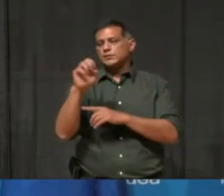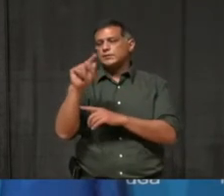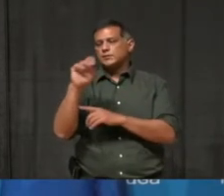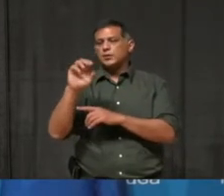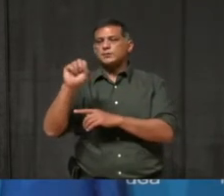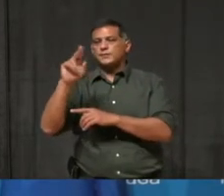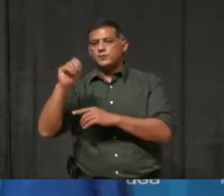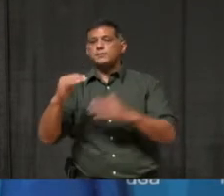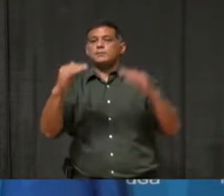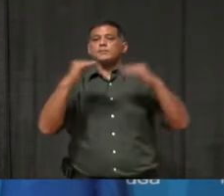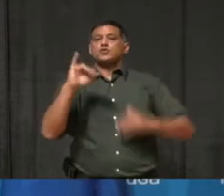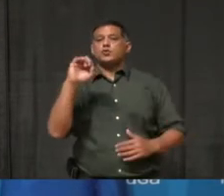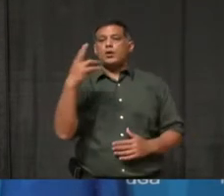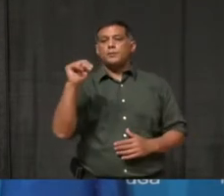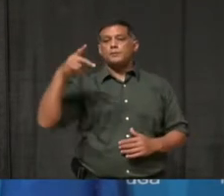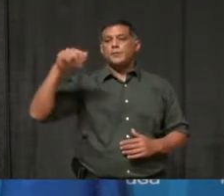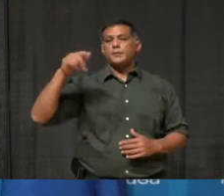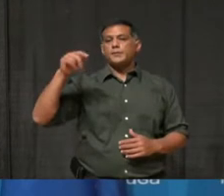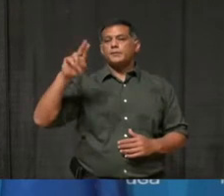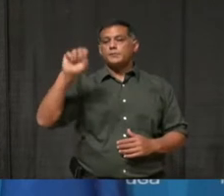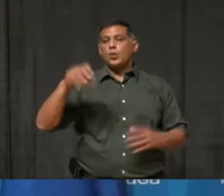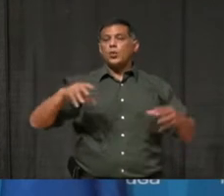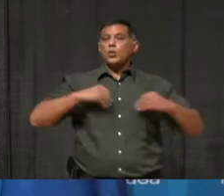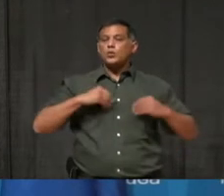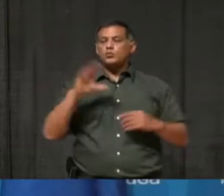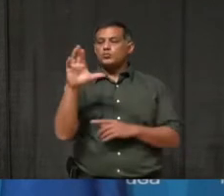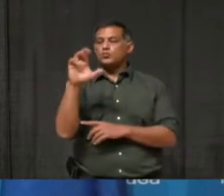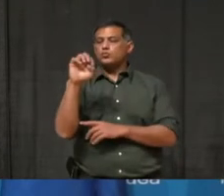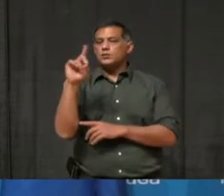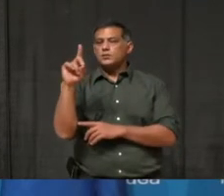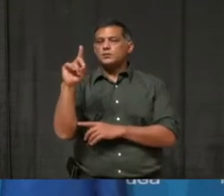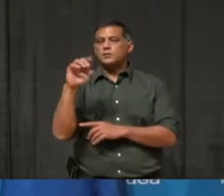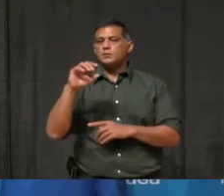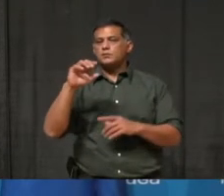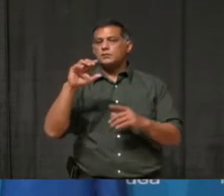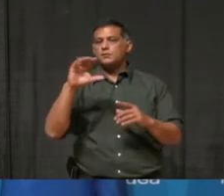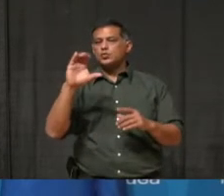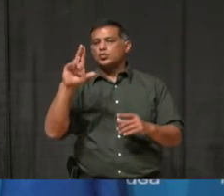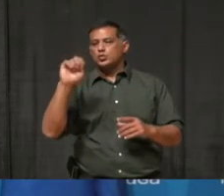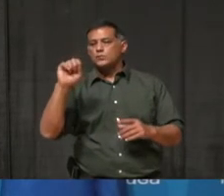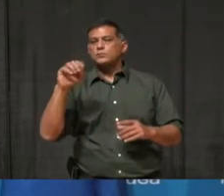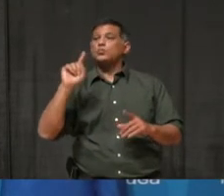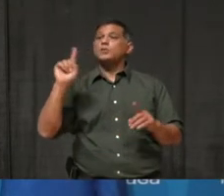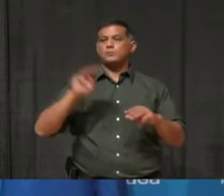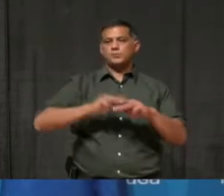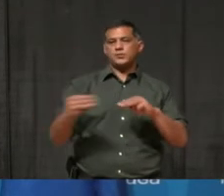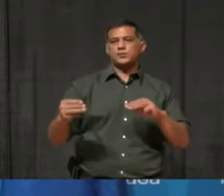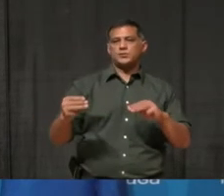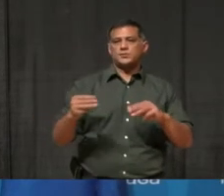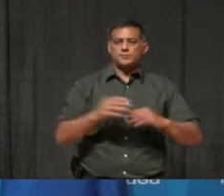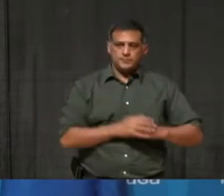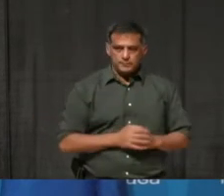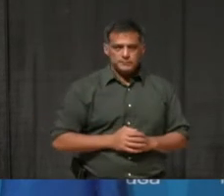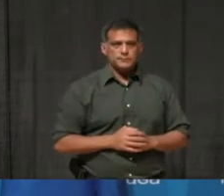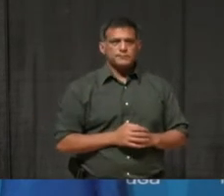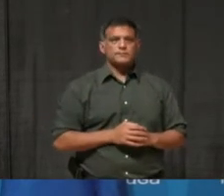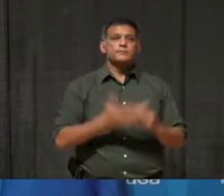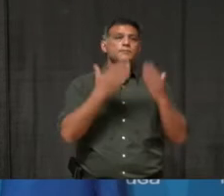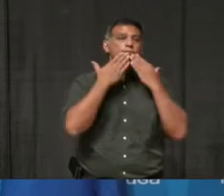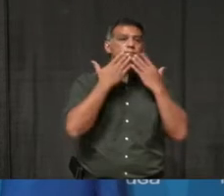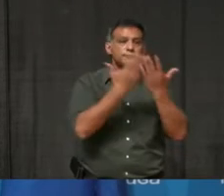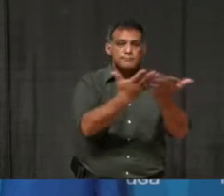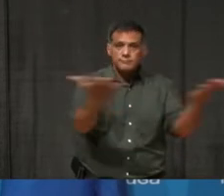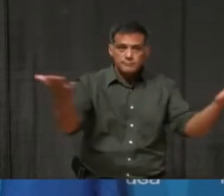as John Pappas, owner of the Crooked Q in Mississauga, a local Mississauga restaurant. Thank you all for joining me today.